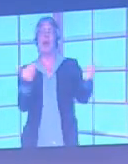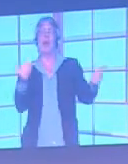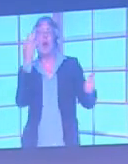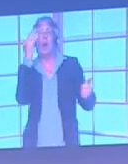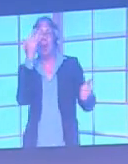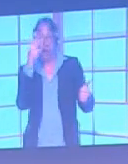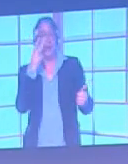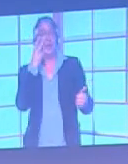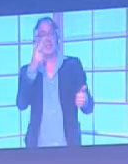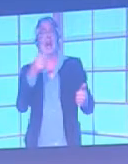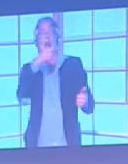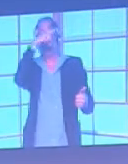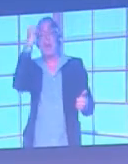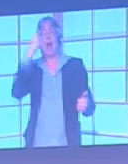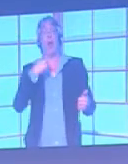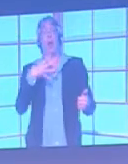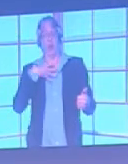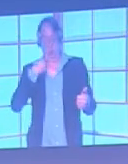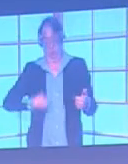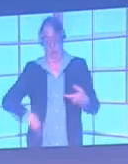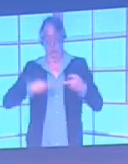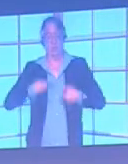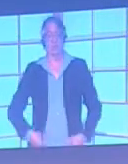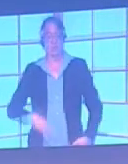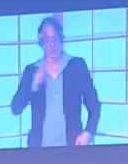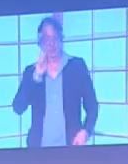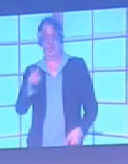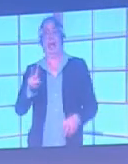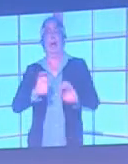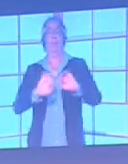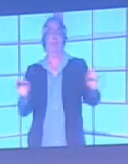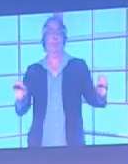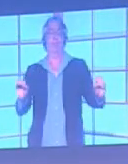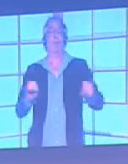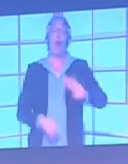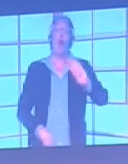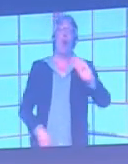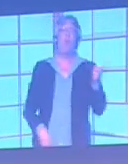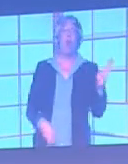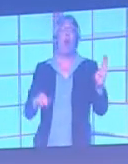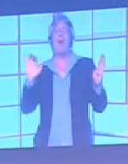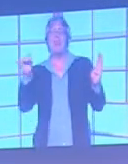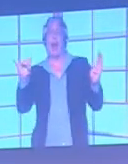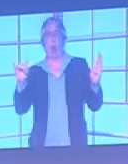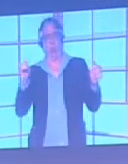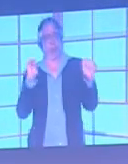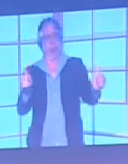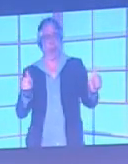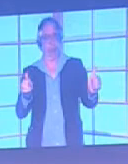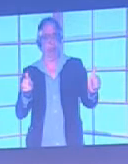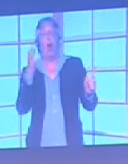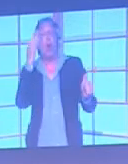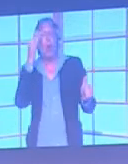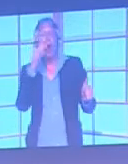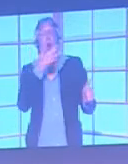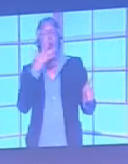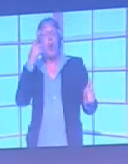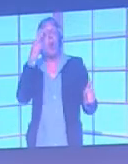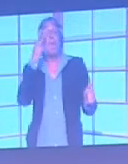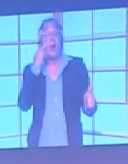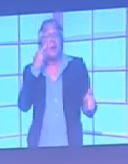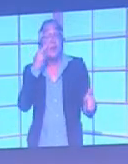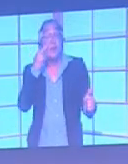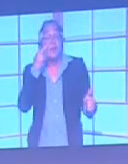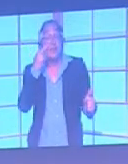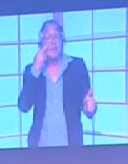can see the black and white stripes no problem. Blue against yellow is a brilliant combination, because colour blind people, you might